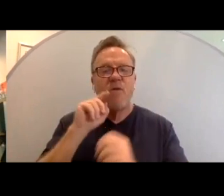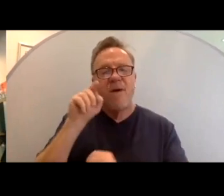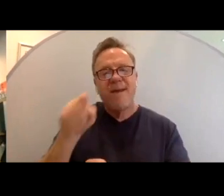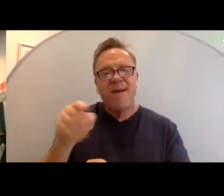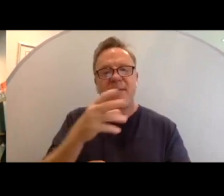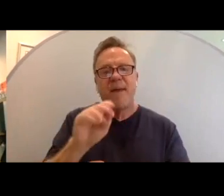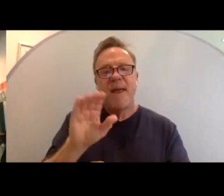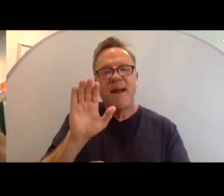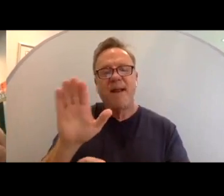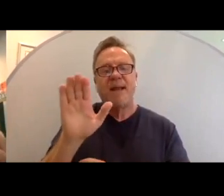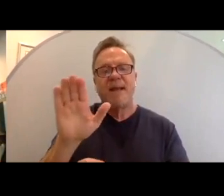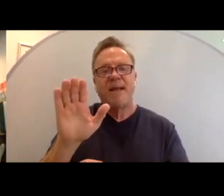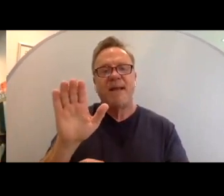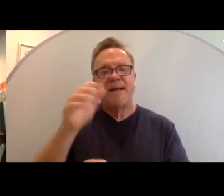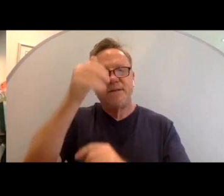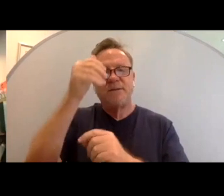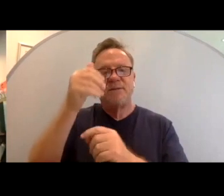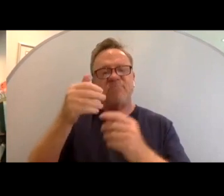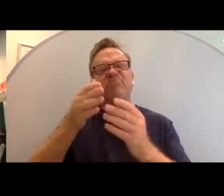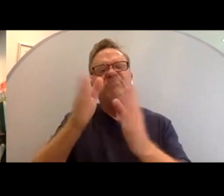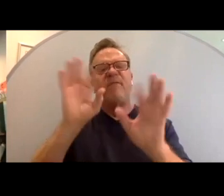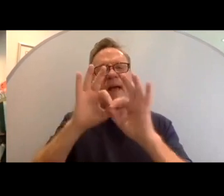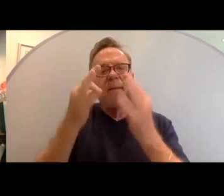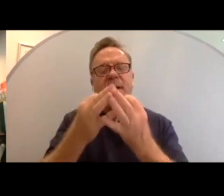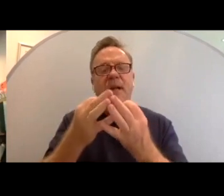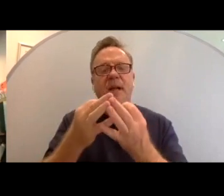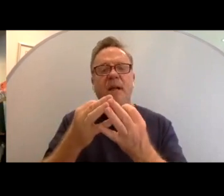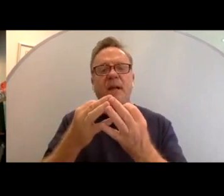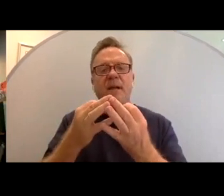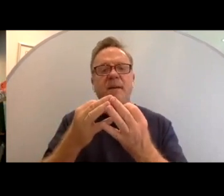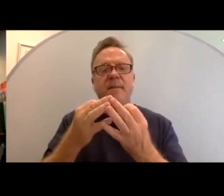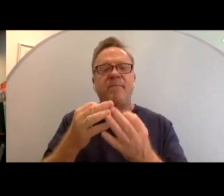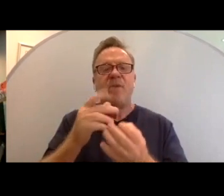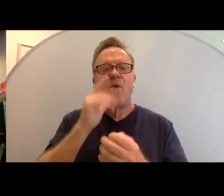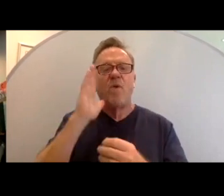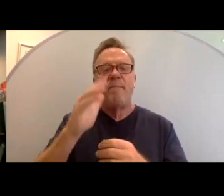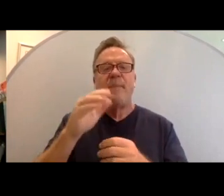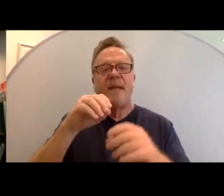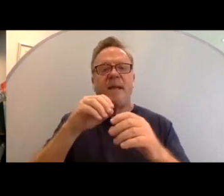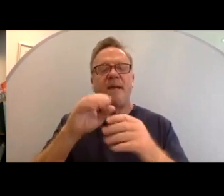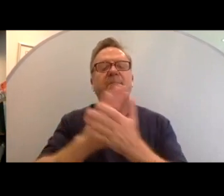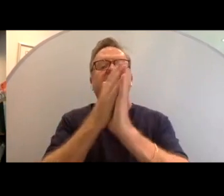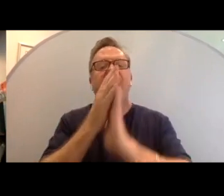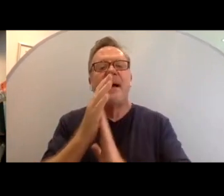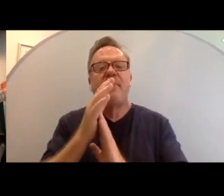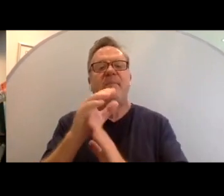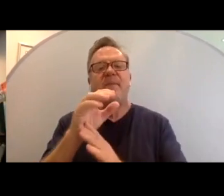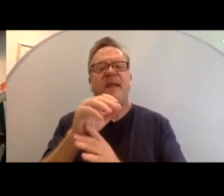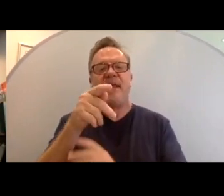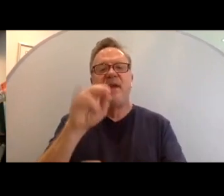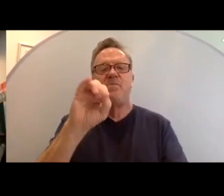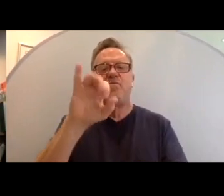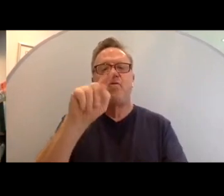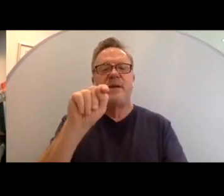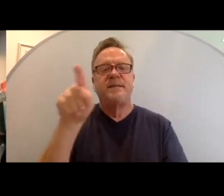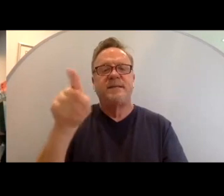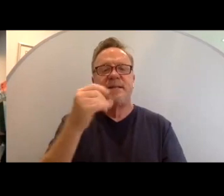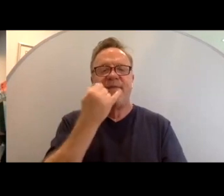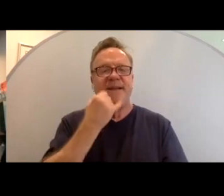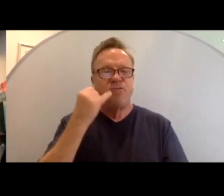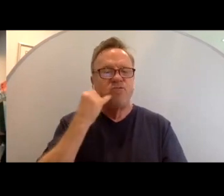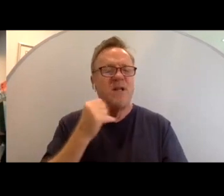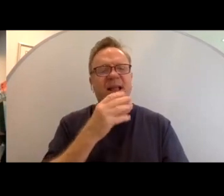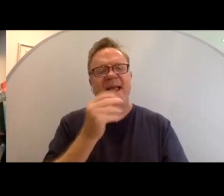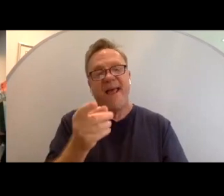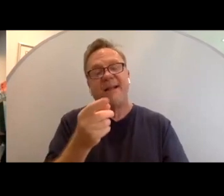his a broader family that are going to be in the priesthood of Israel. And basically says